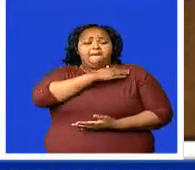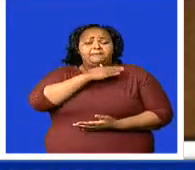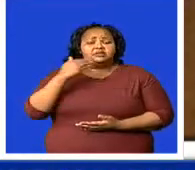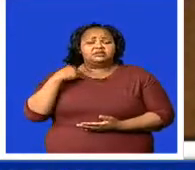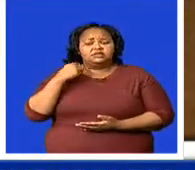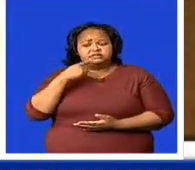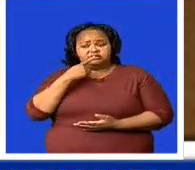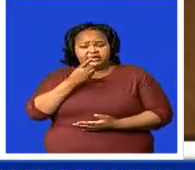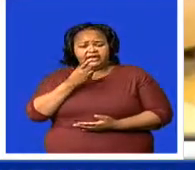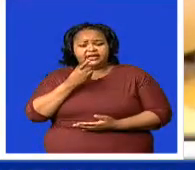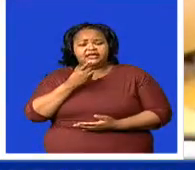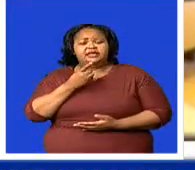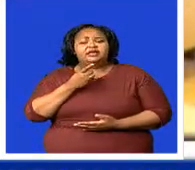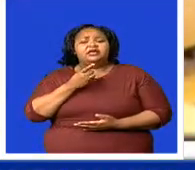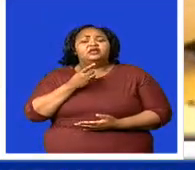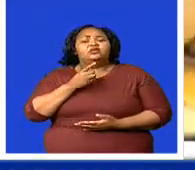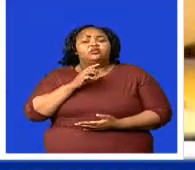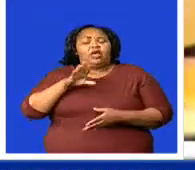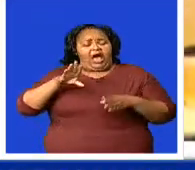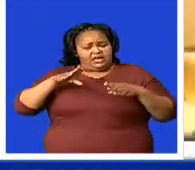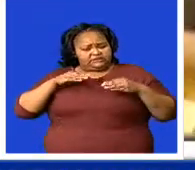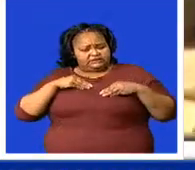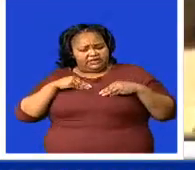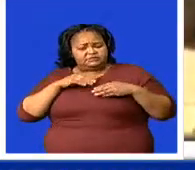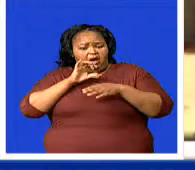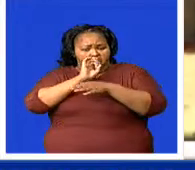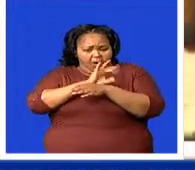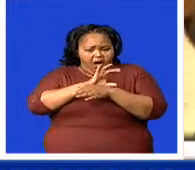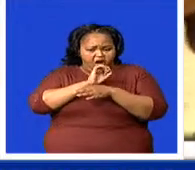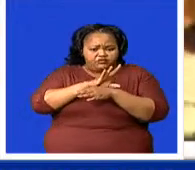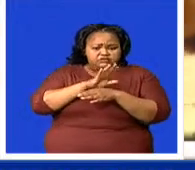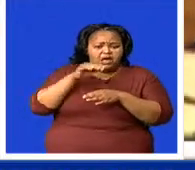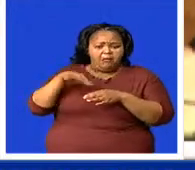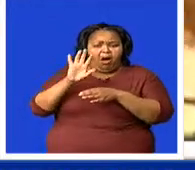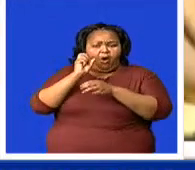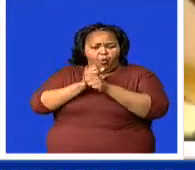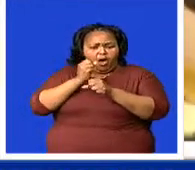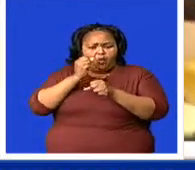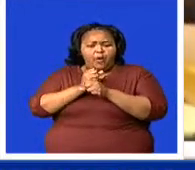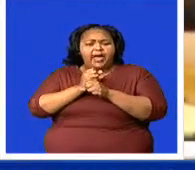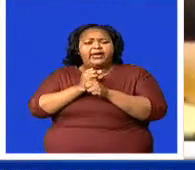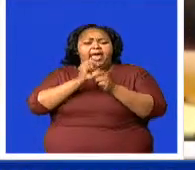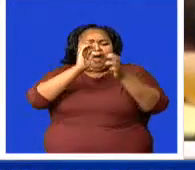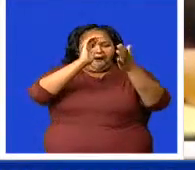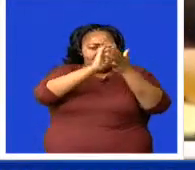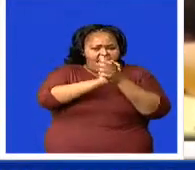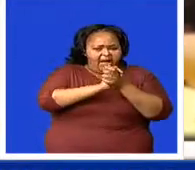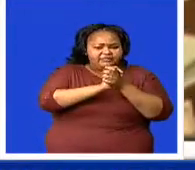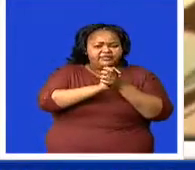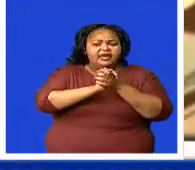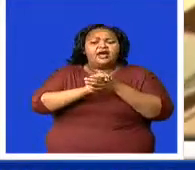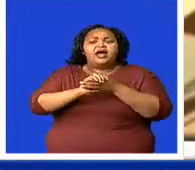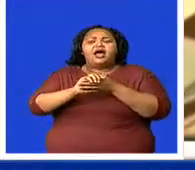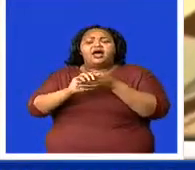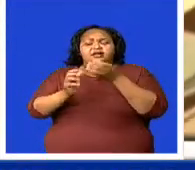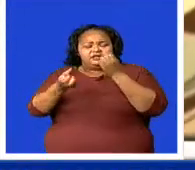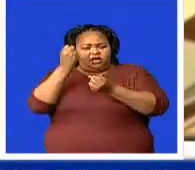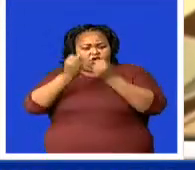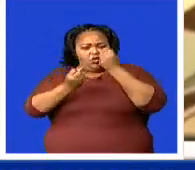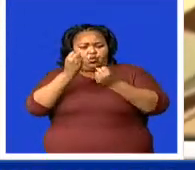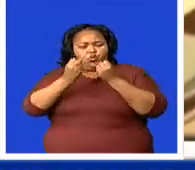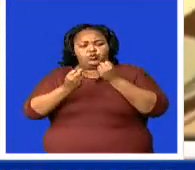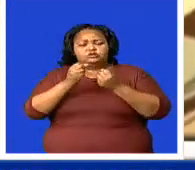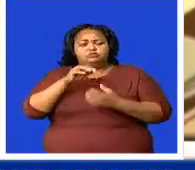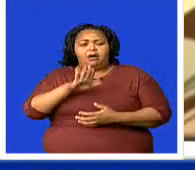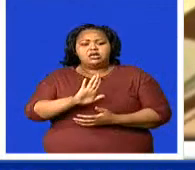given by the House that she should work closely with the judiciary. For Swatini TV News, Tengosima Vimbela,